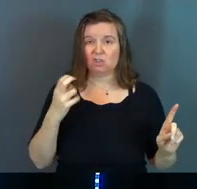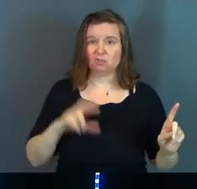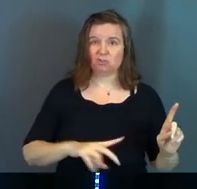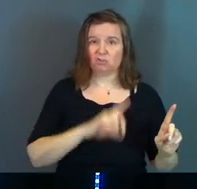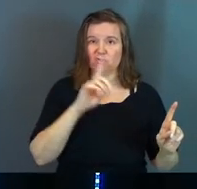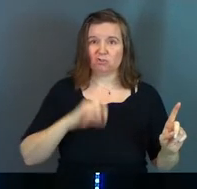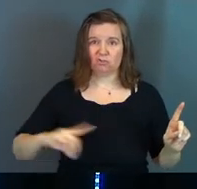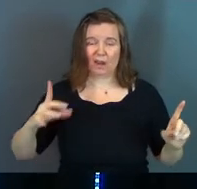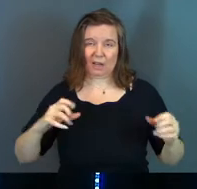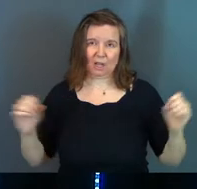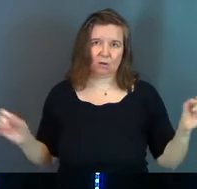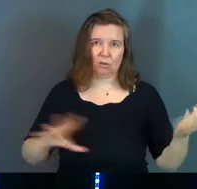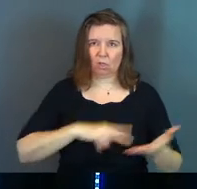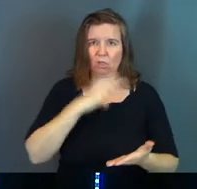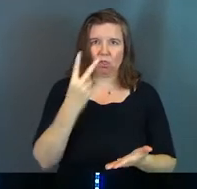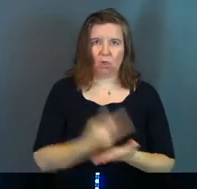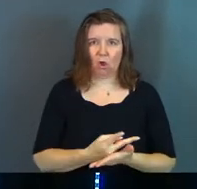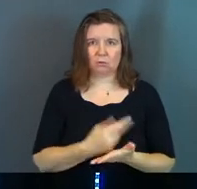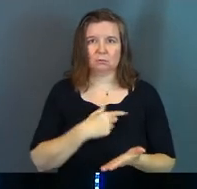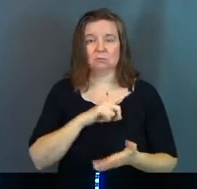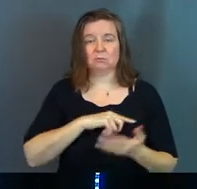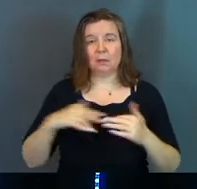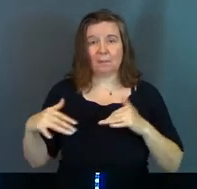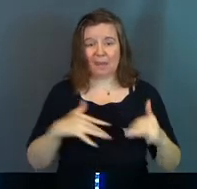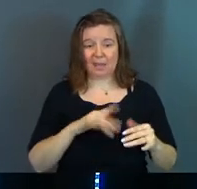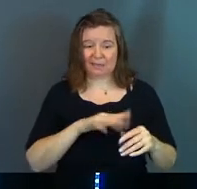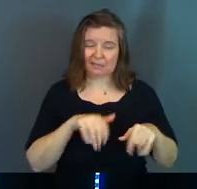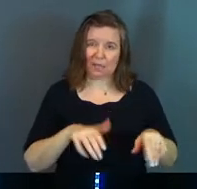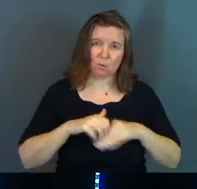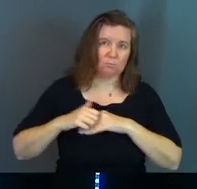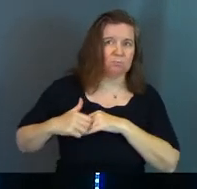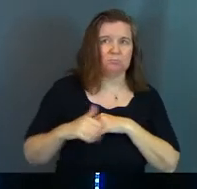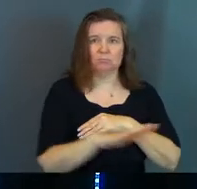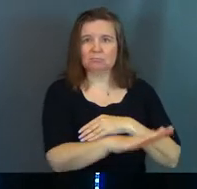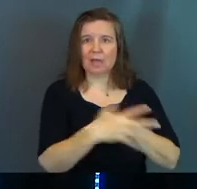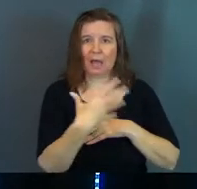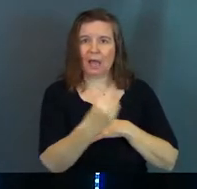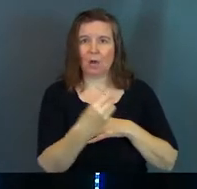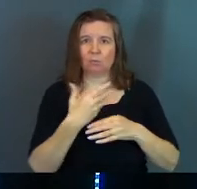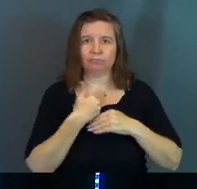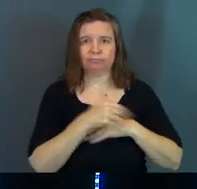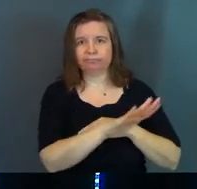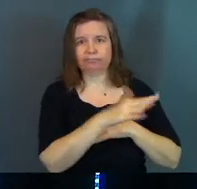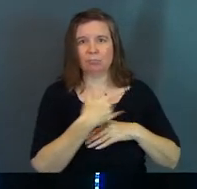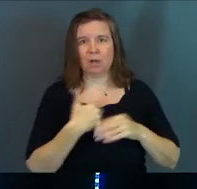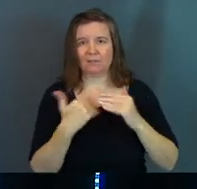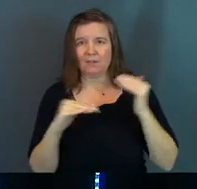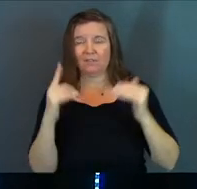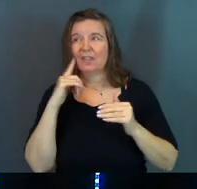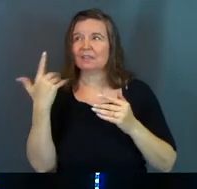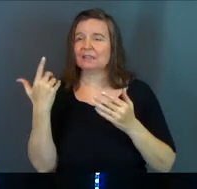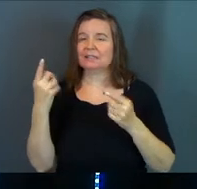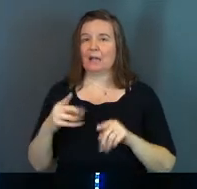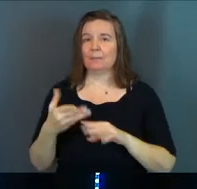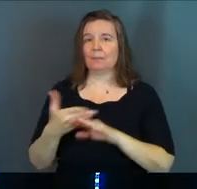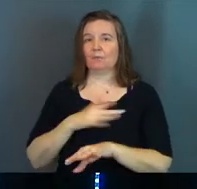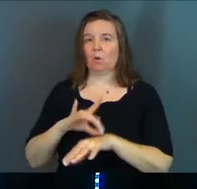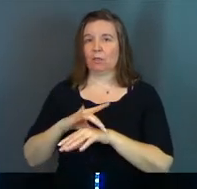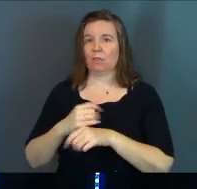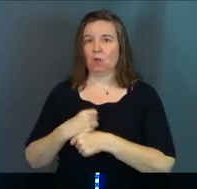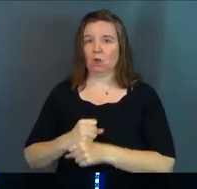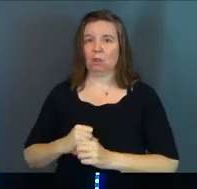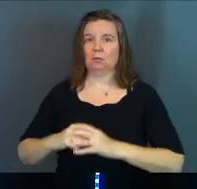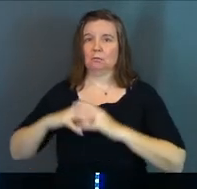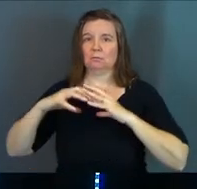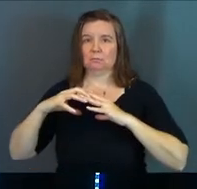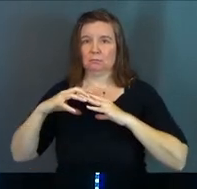lost the battle and he is, and his angels were forced out of heaven. This entire scene, I believe took place before the earth was